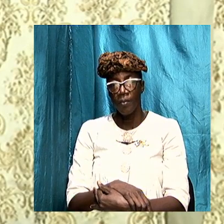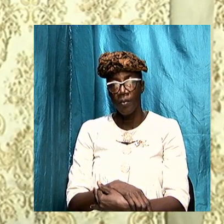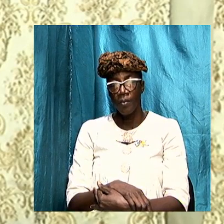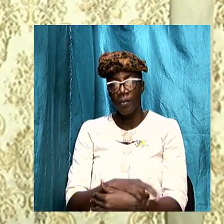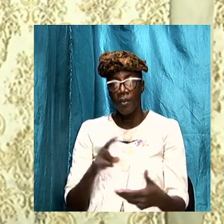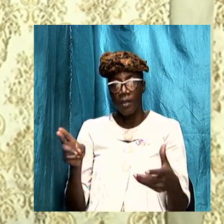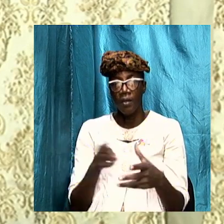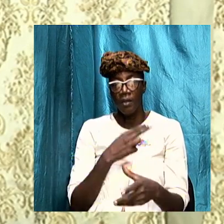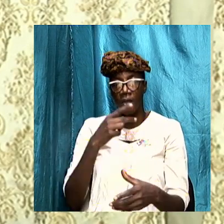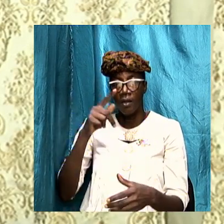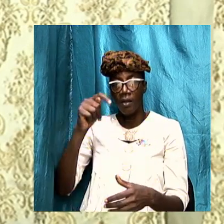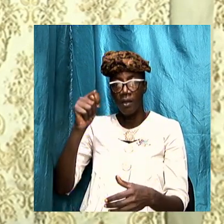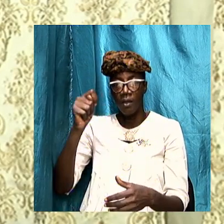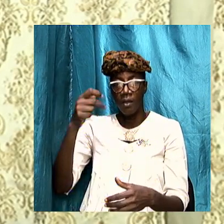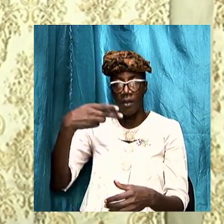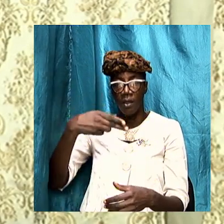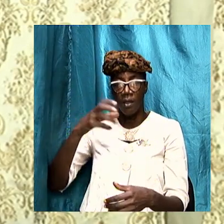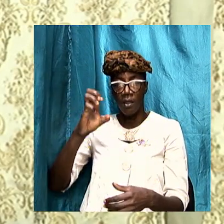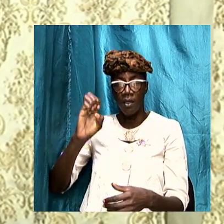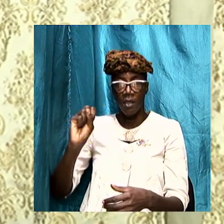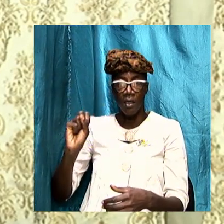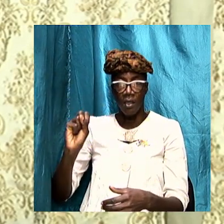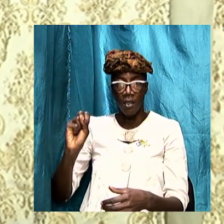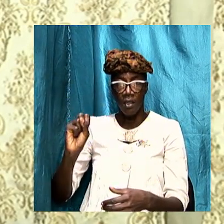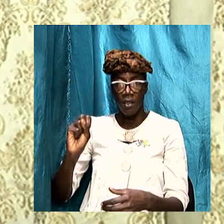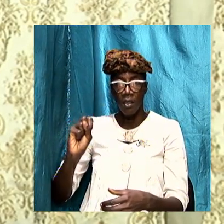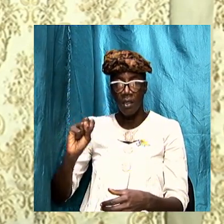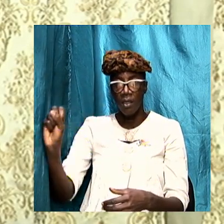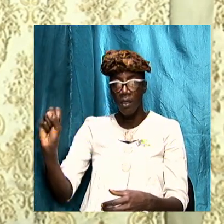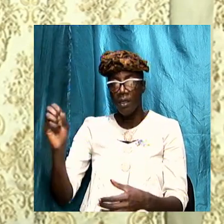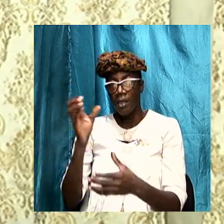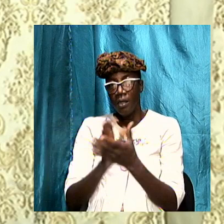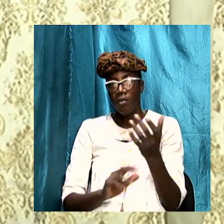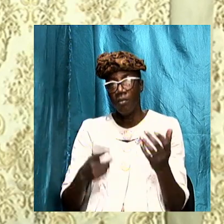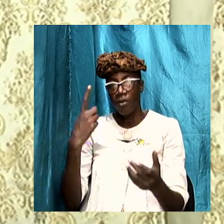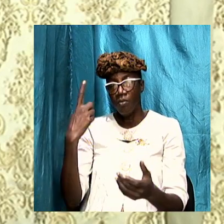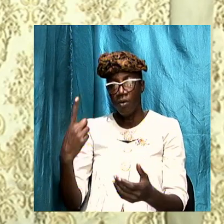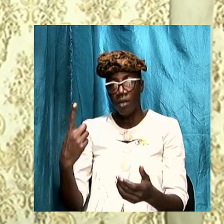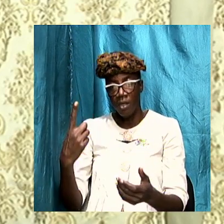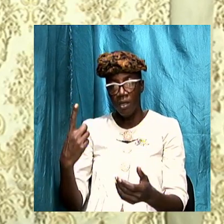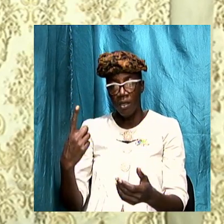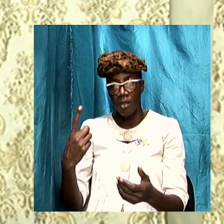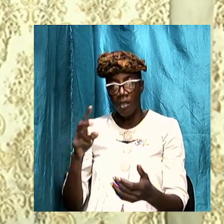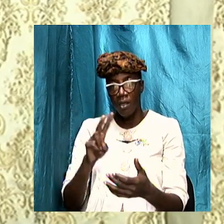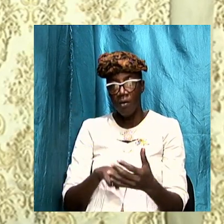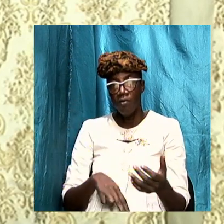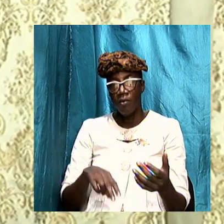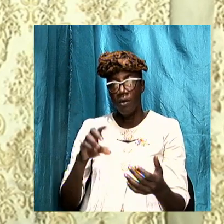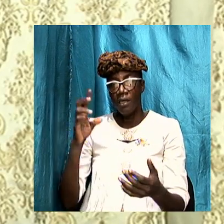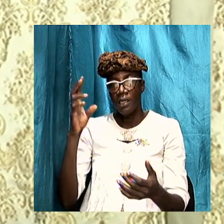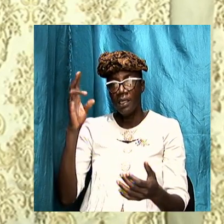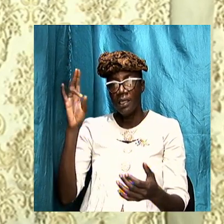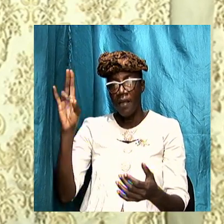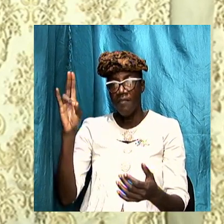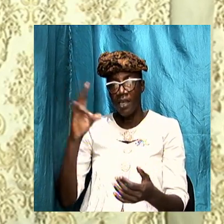2 Thessalonians 2 Thessalonians chapter number 1 and verse 7